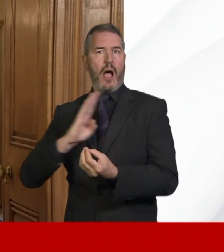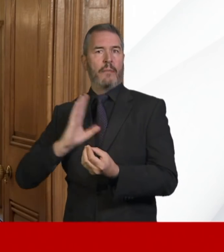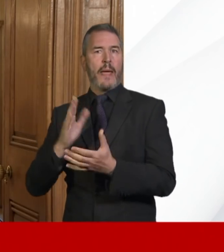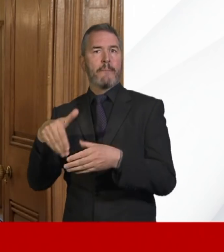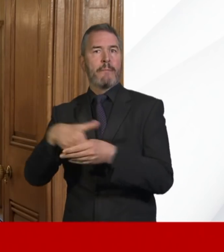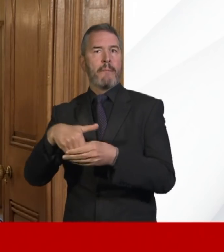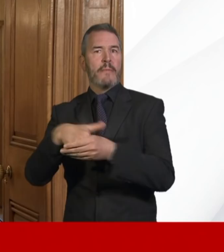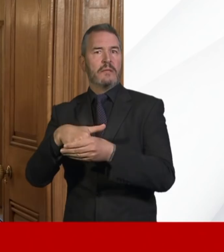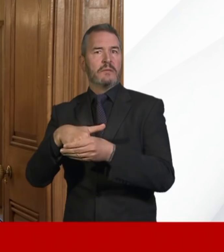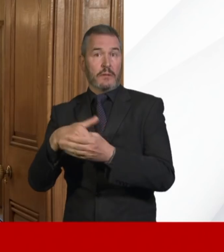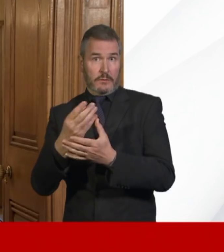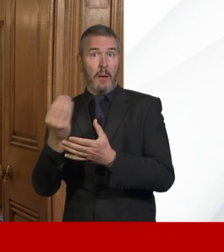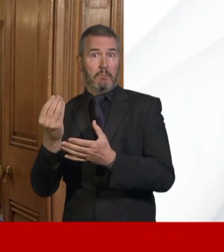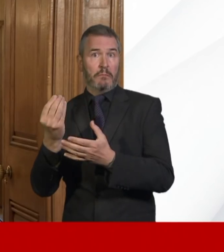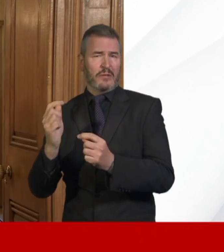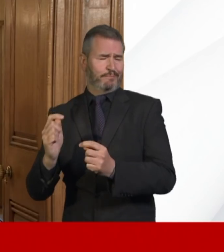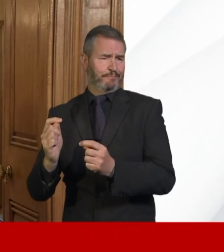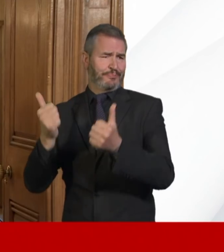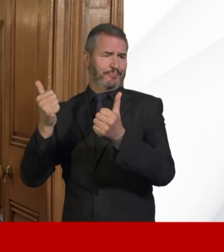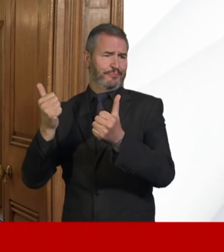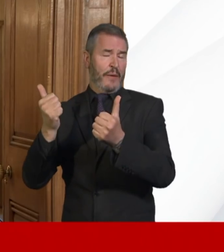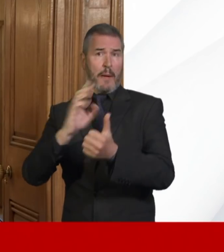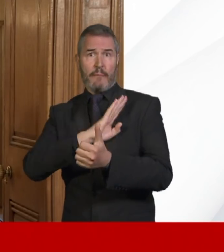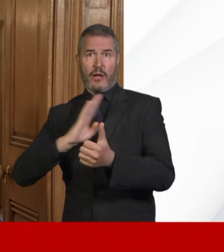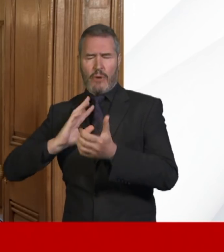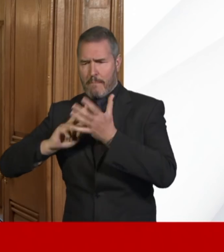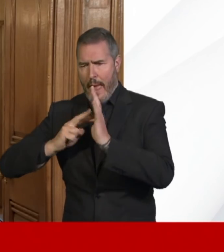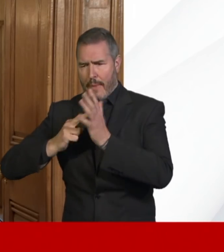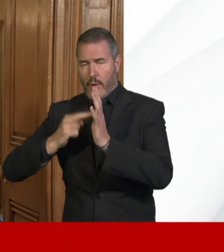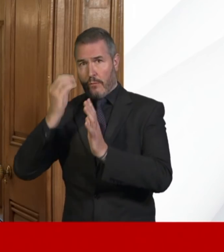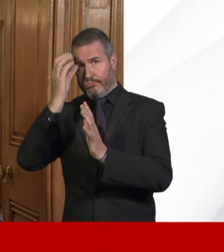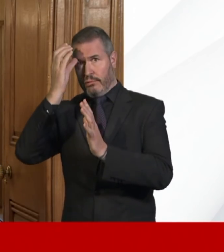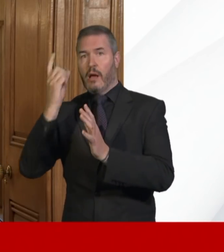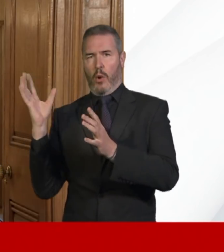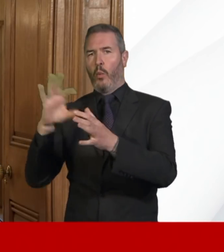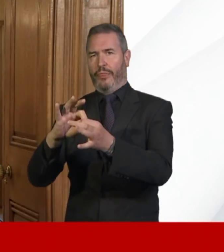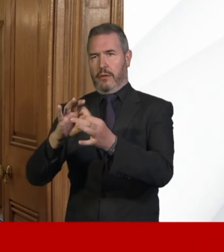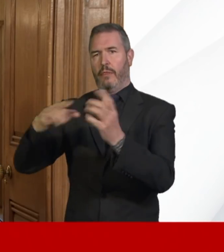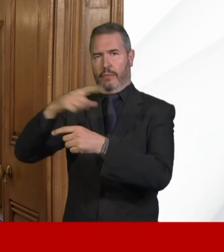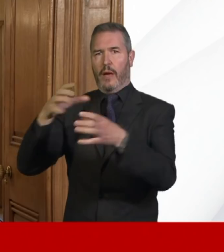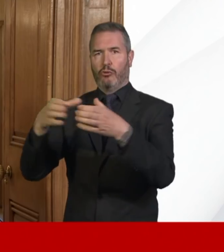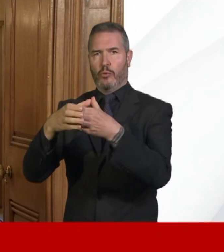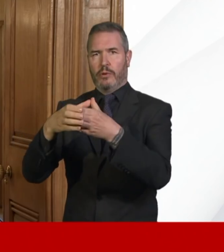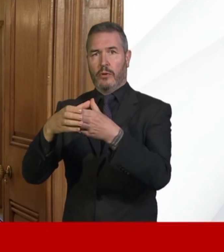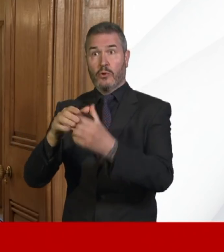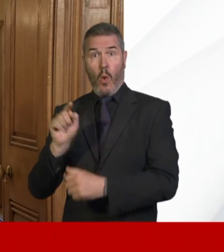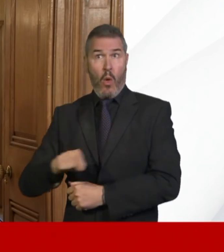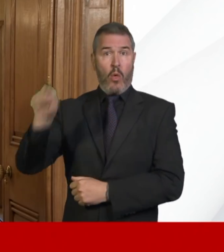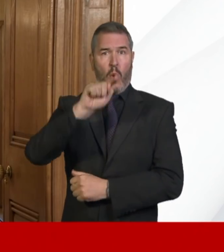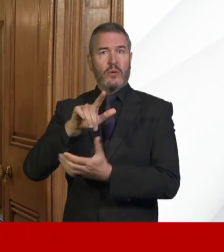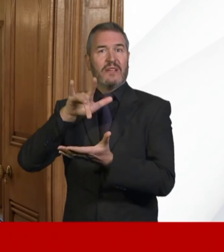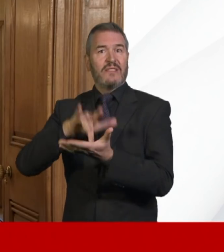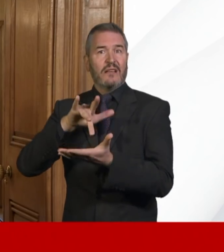including some of the finest military planners in the world. These groups are planning the local